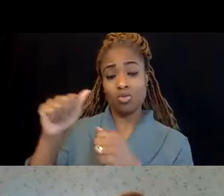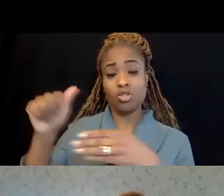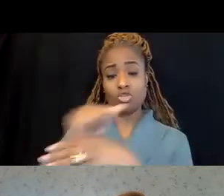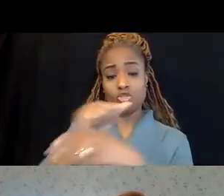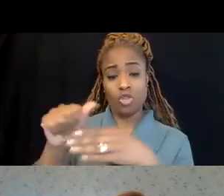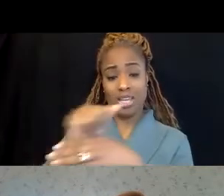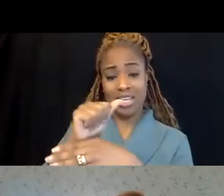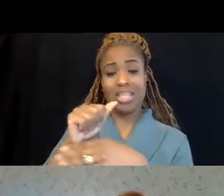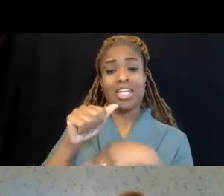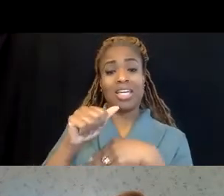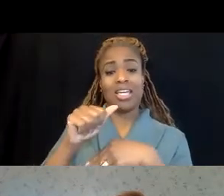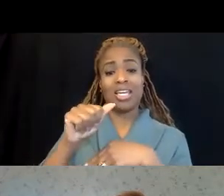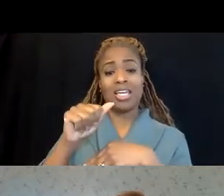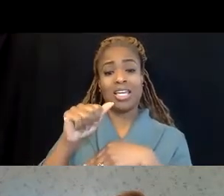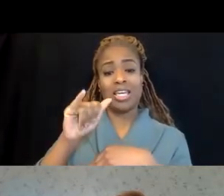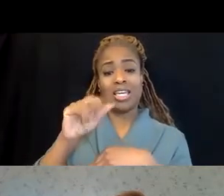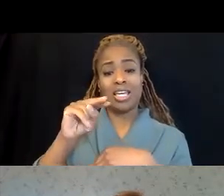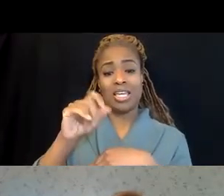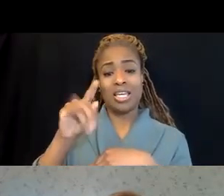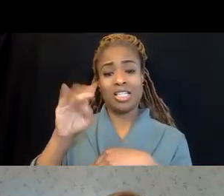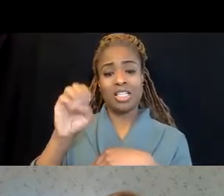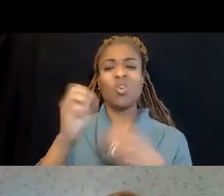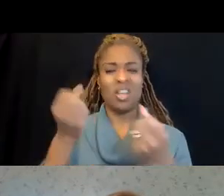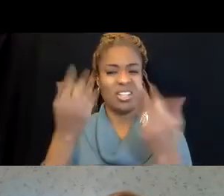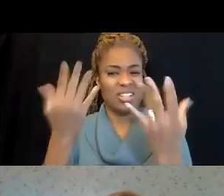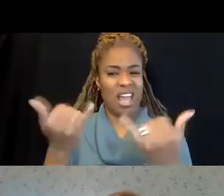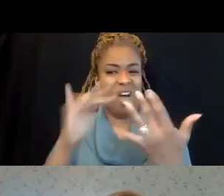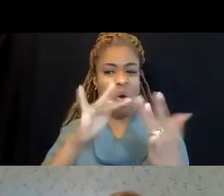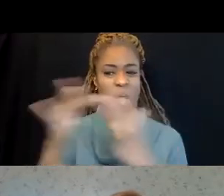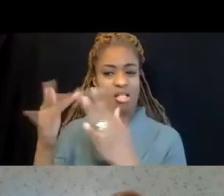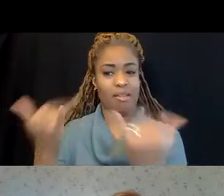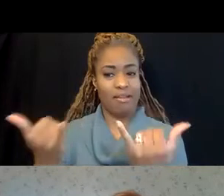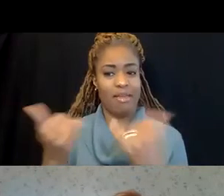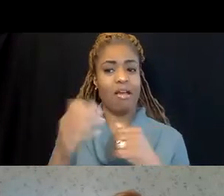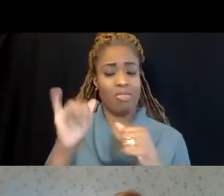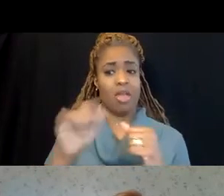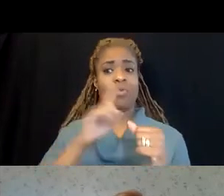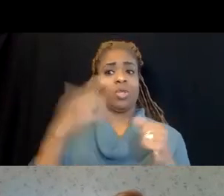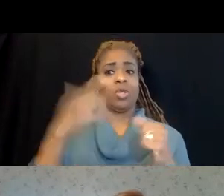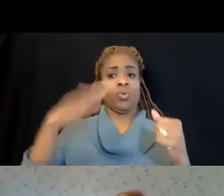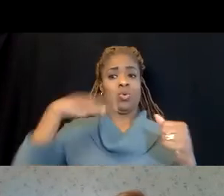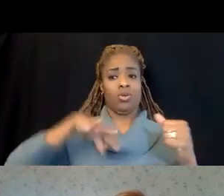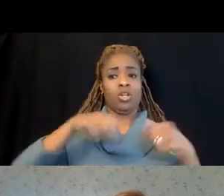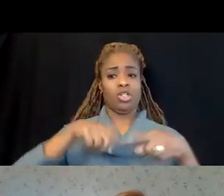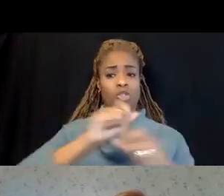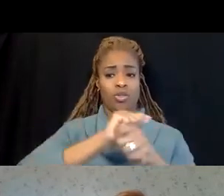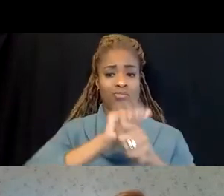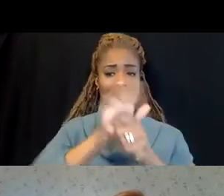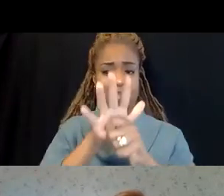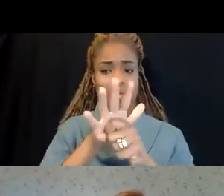And a lot of that's been converted to online training, which is very useful during pandemic